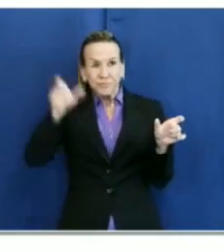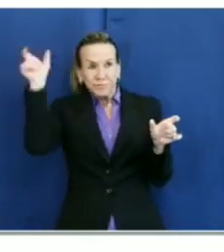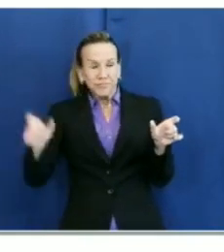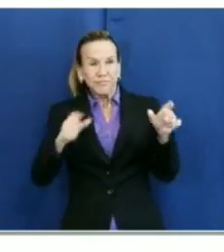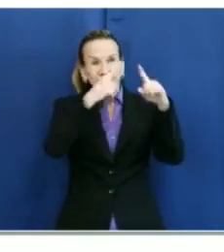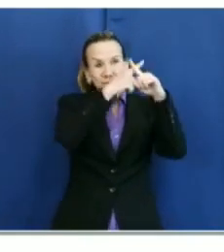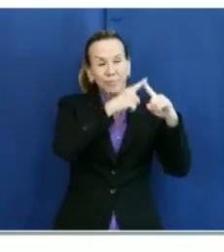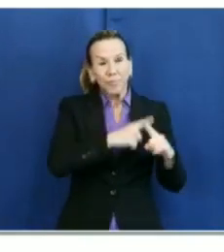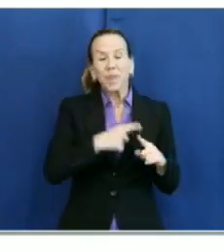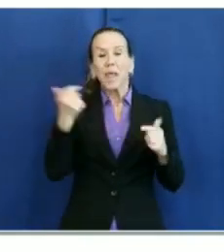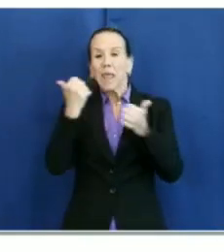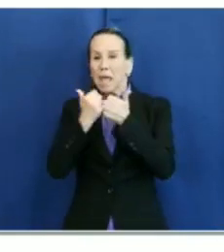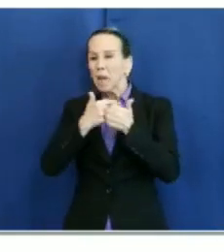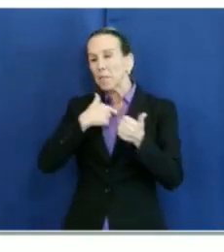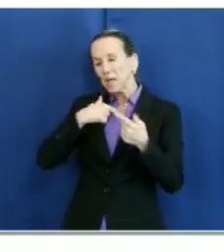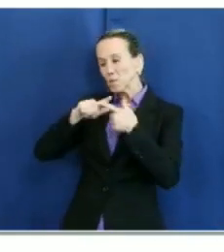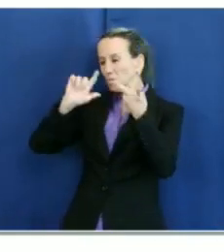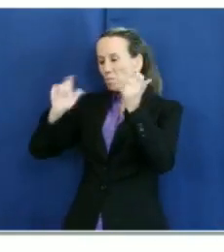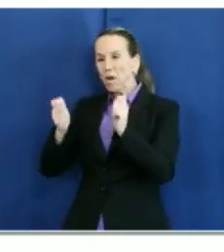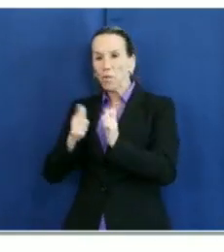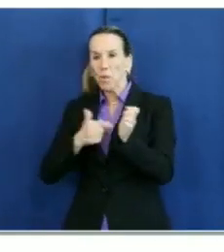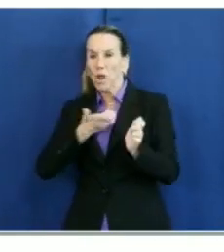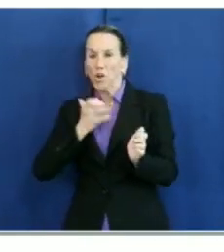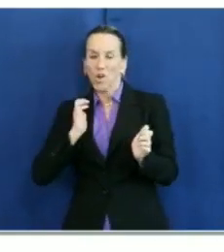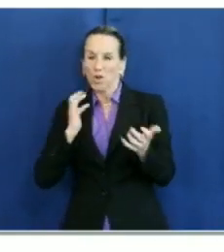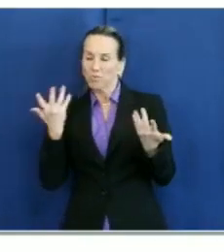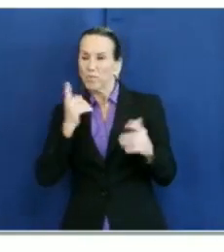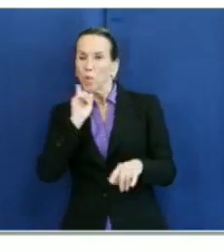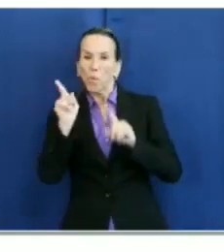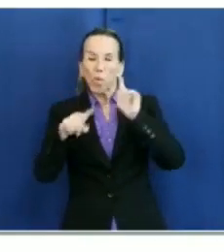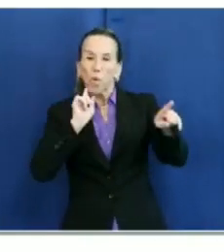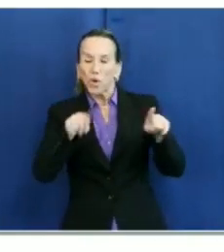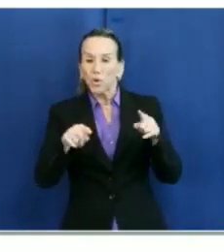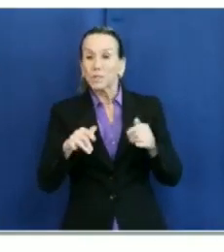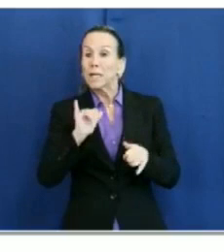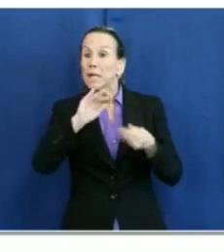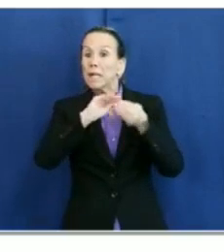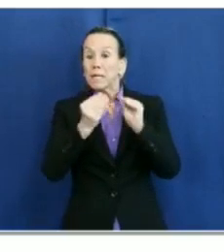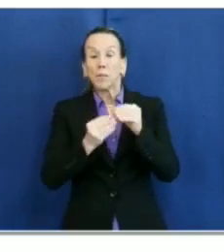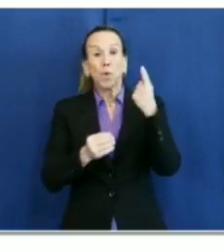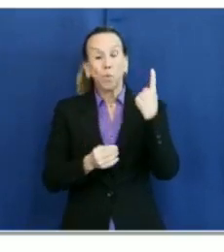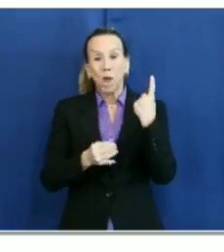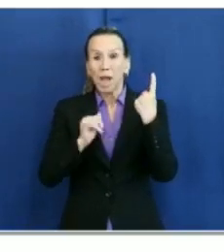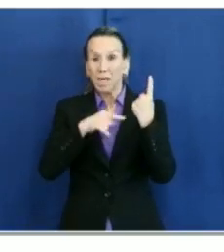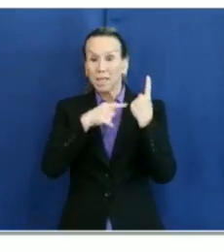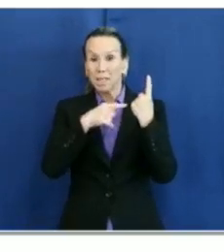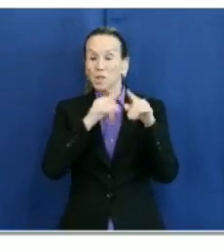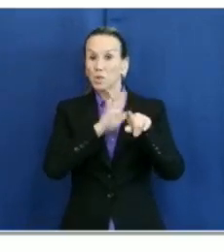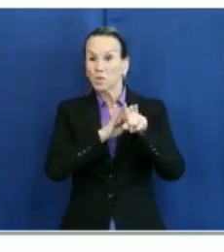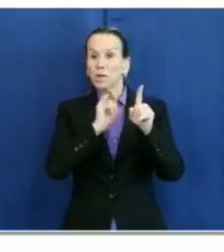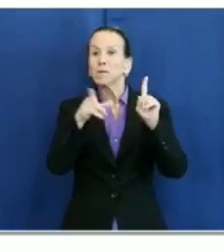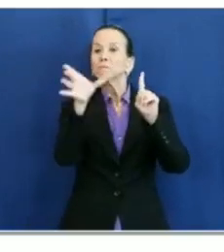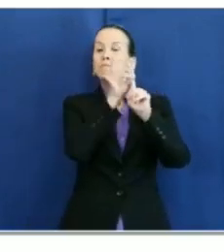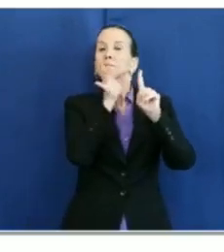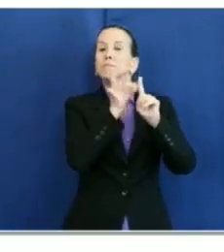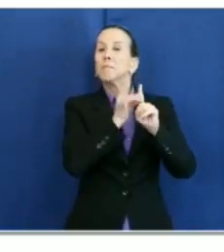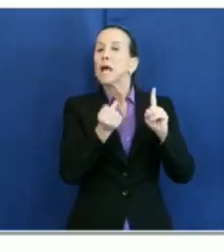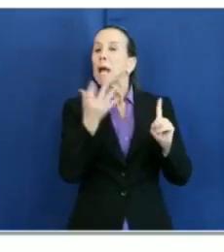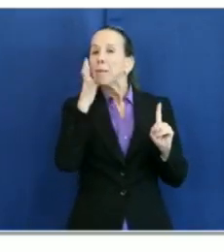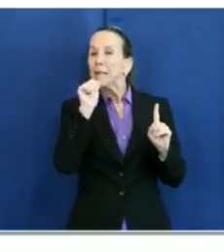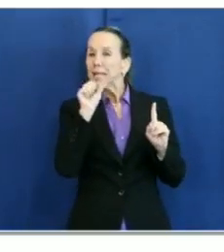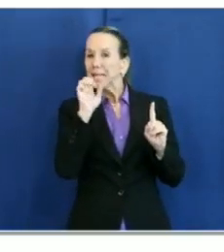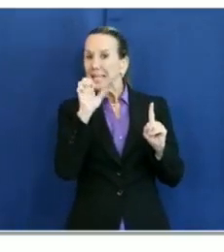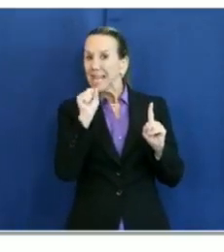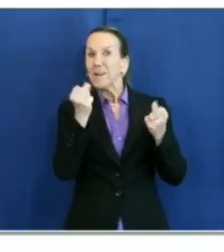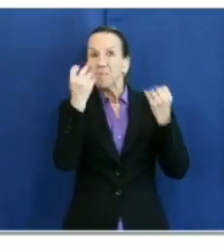modify our health office's orders as needed. Trigger number one, which is case rate. We've had a lot of attention drawn to that over the